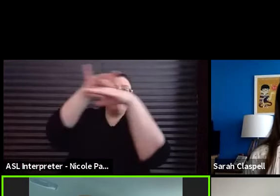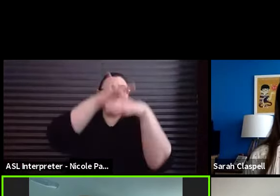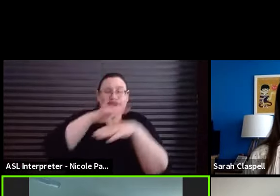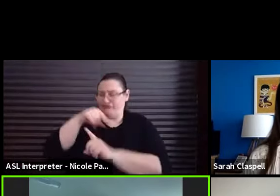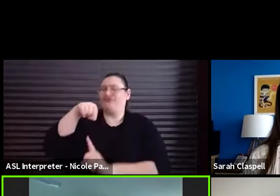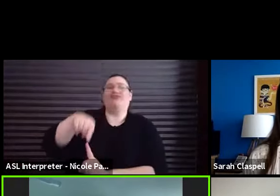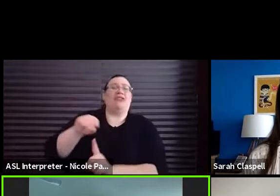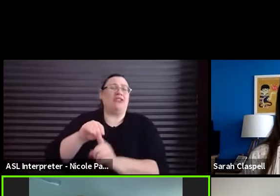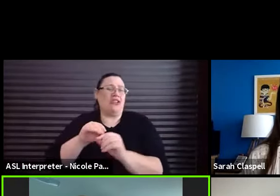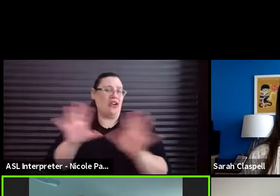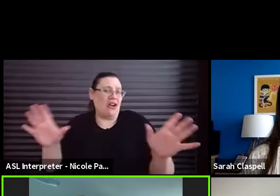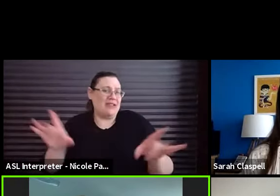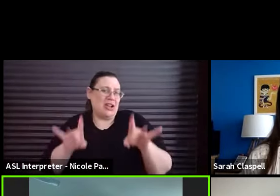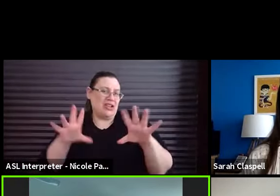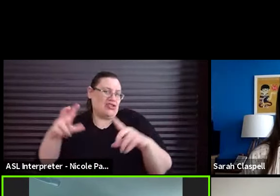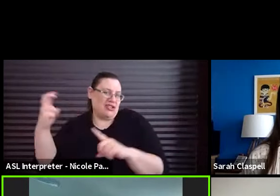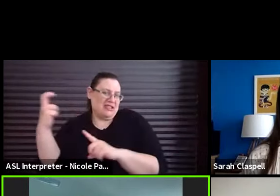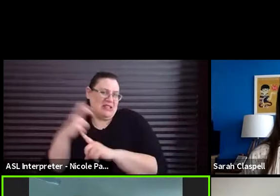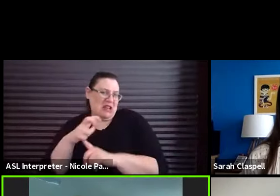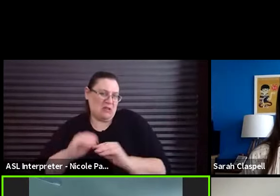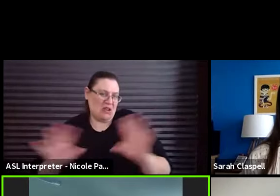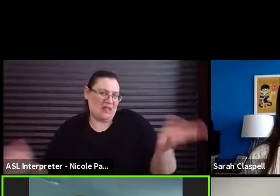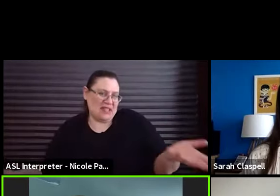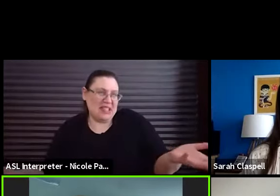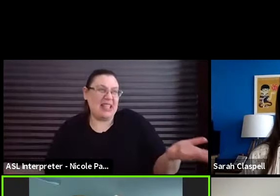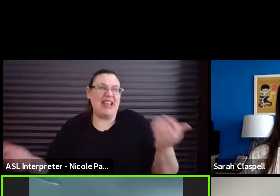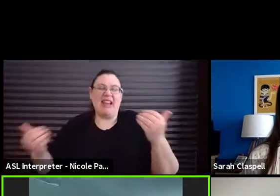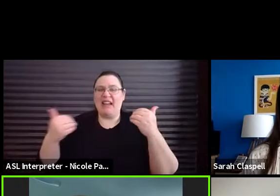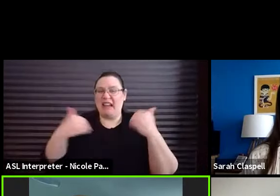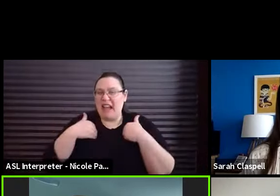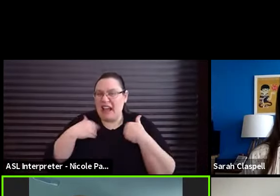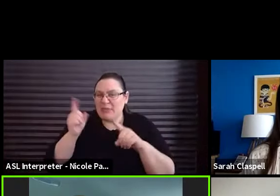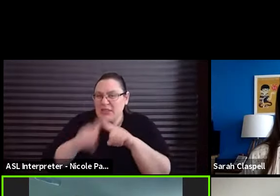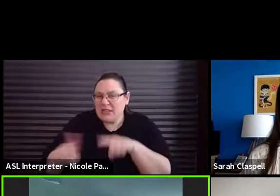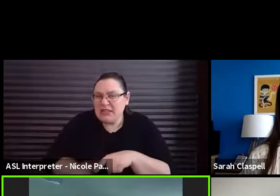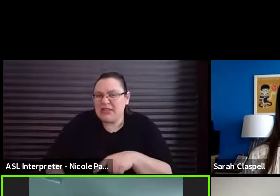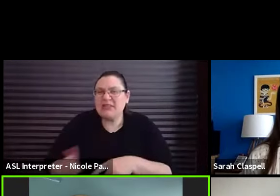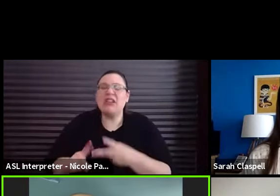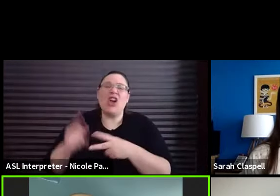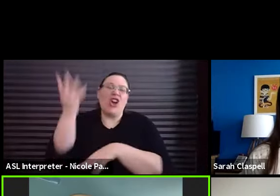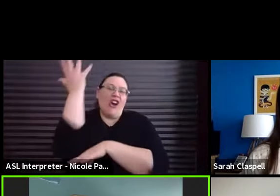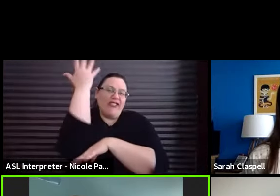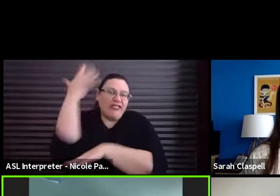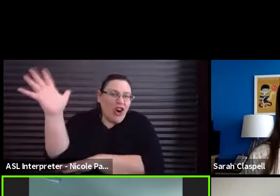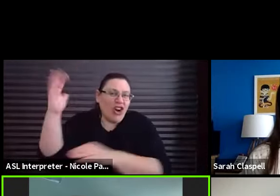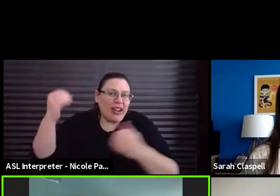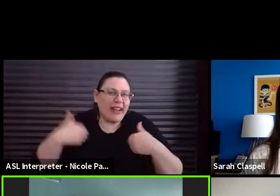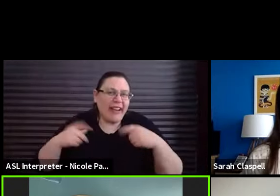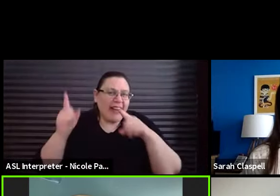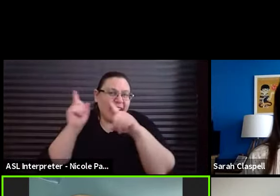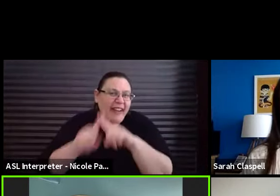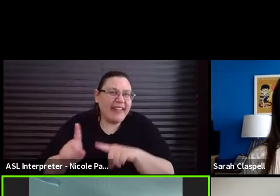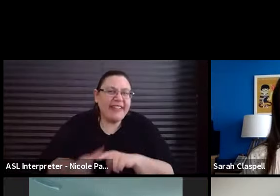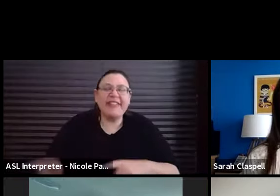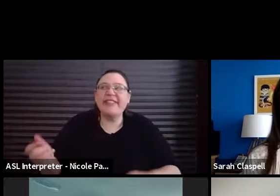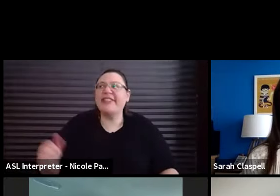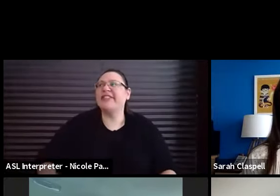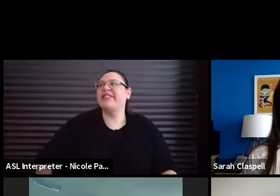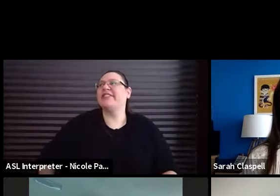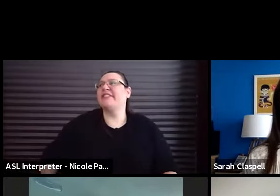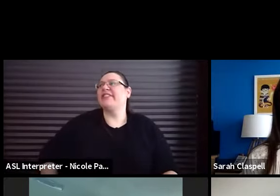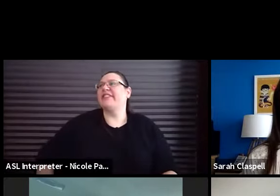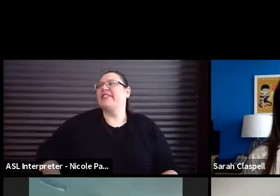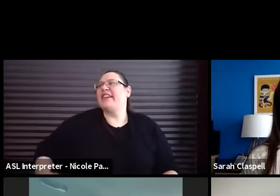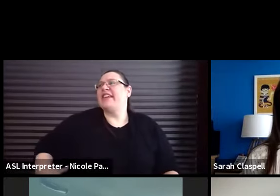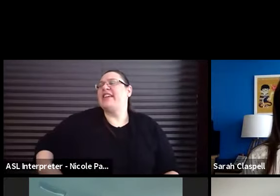the greatest. They got all the animals, all the forests, I think. And I've, I've